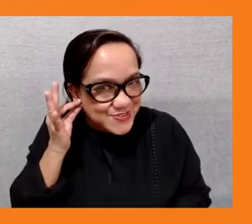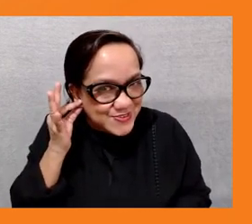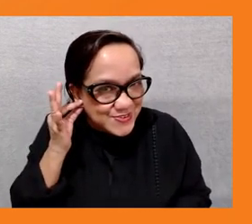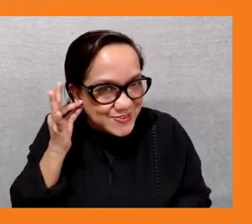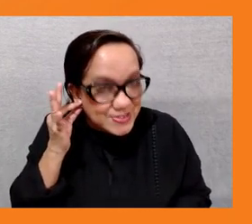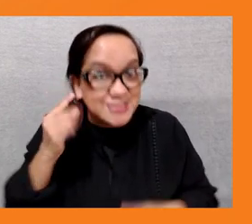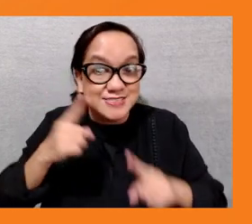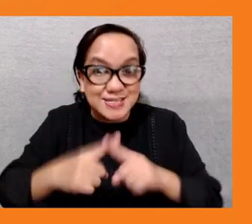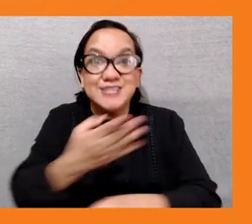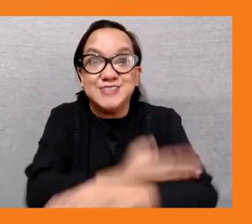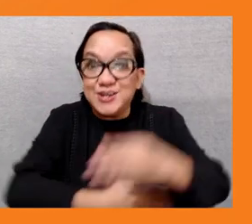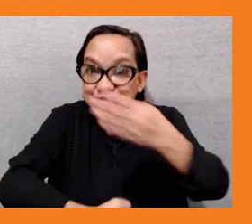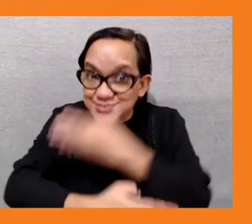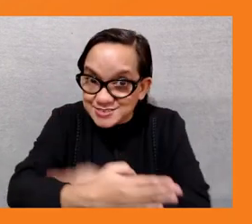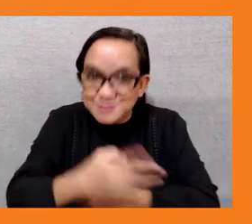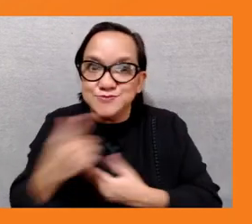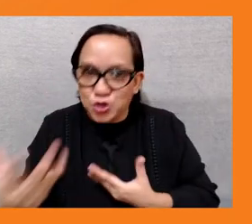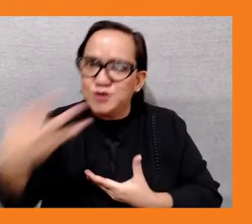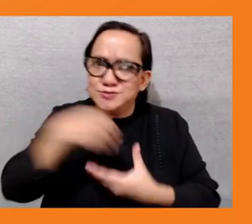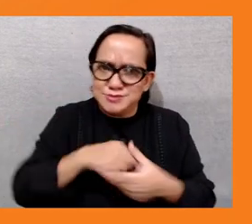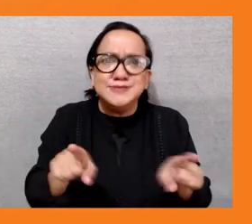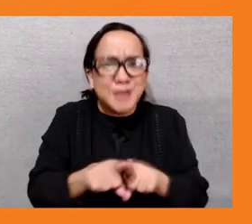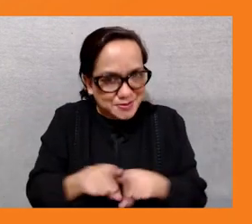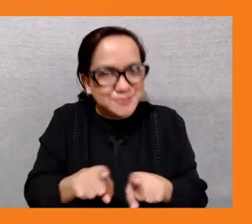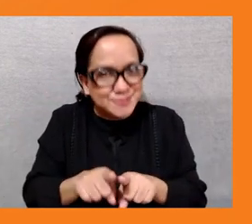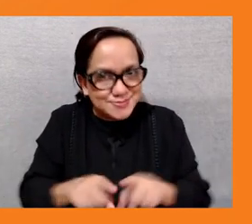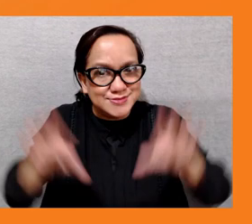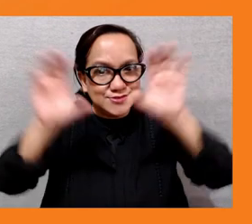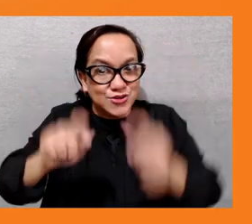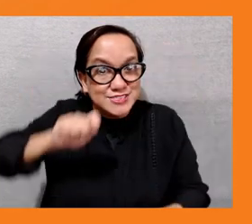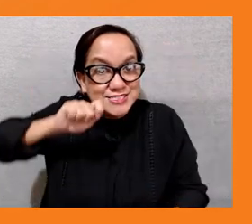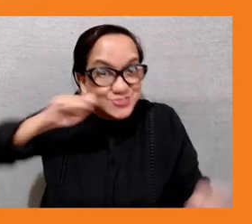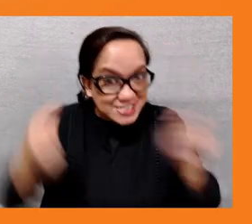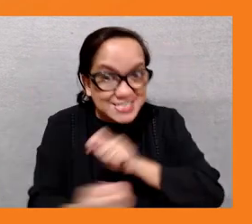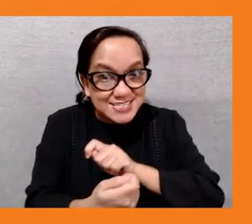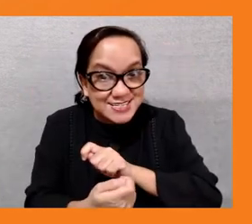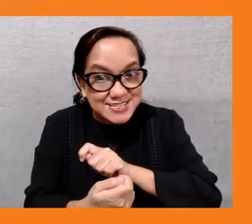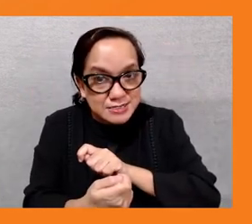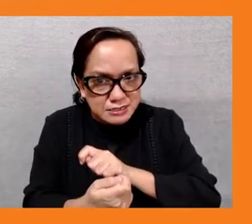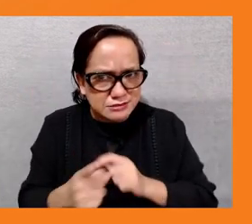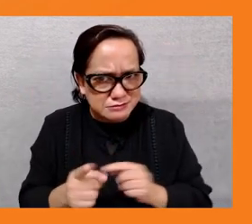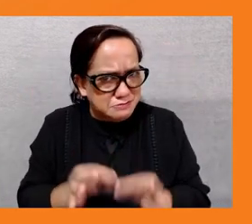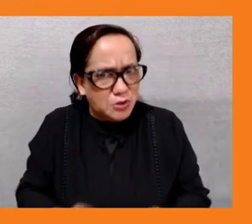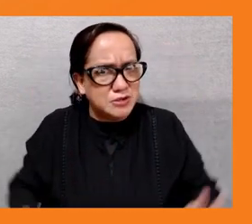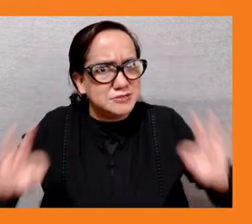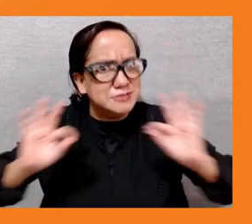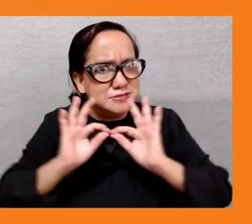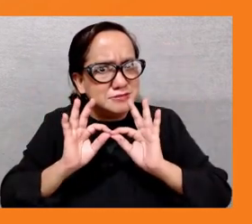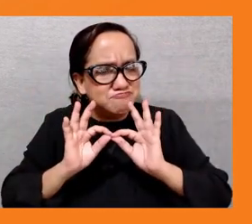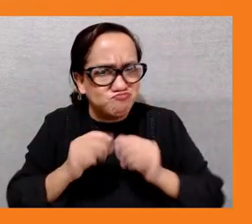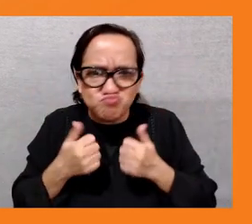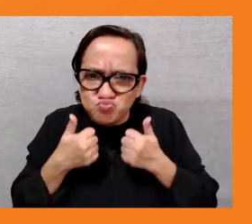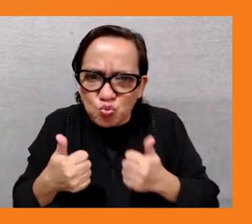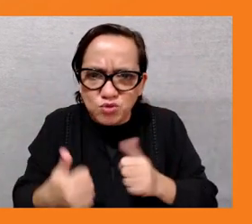and we've also created a good relationship a good cooperation with the government and other relevant